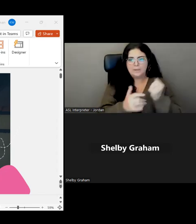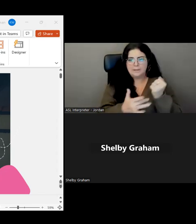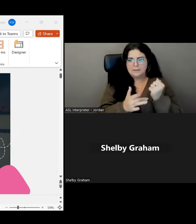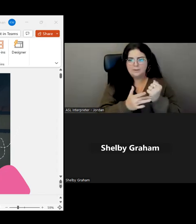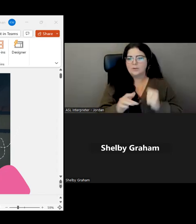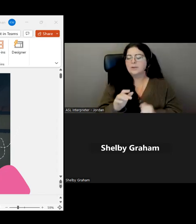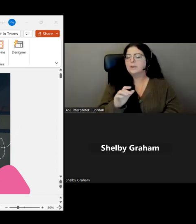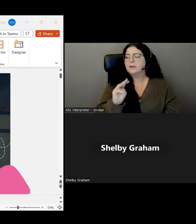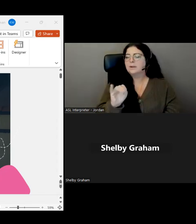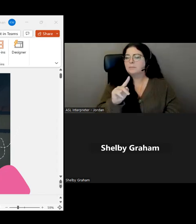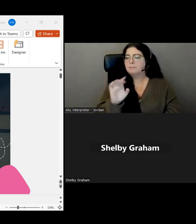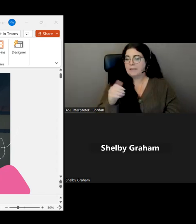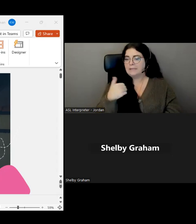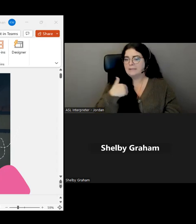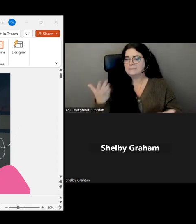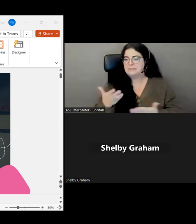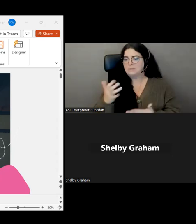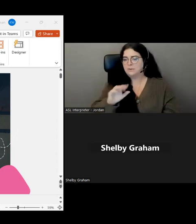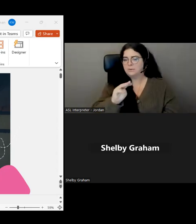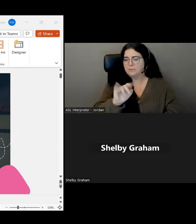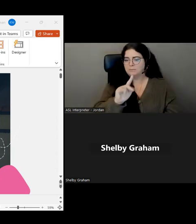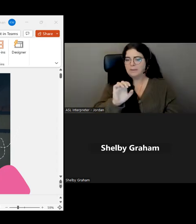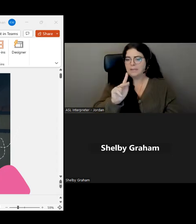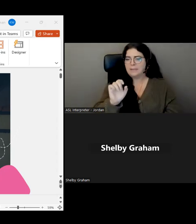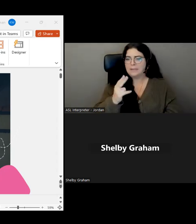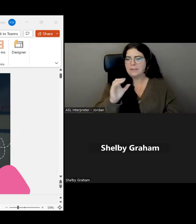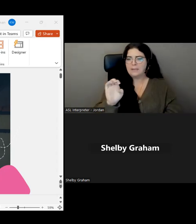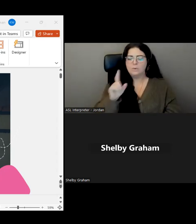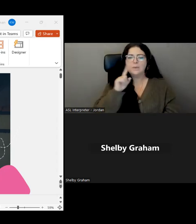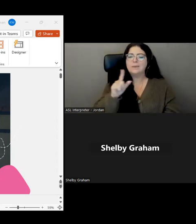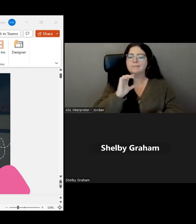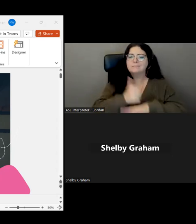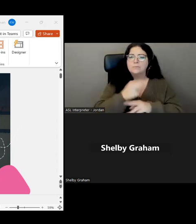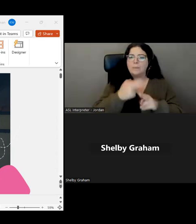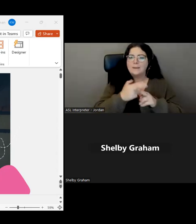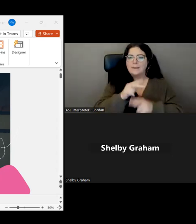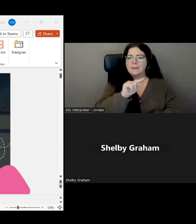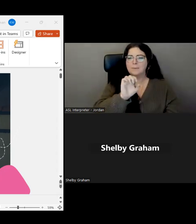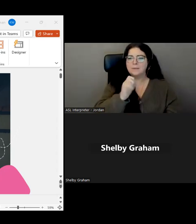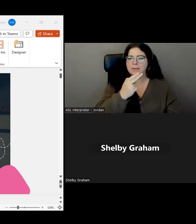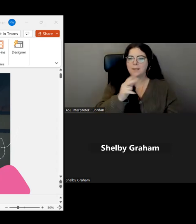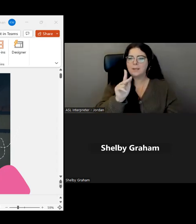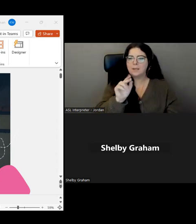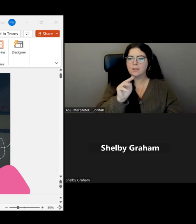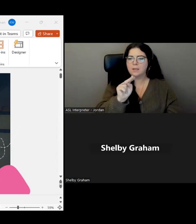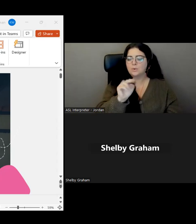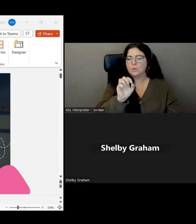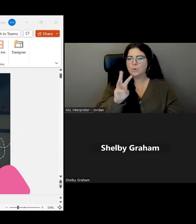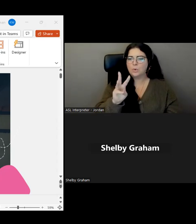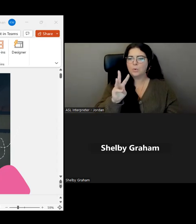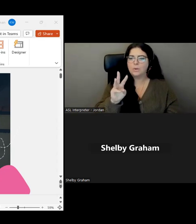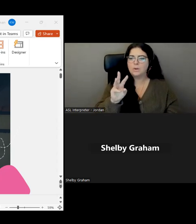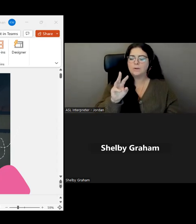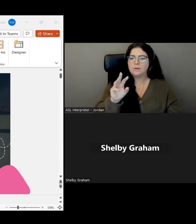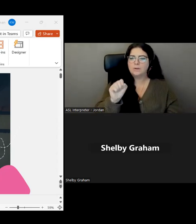Keough, he came up with this term called techno fear. People have this fear of technology. And I